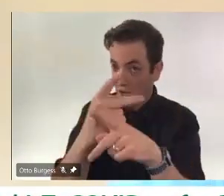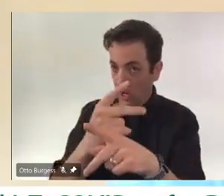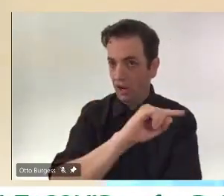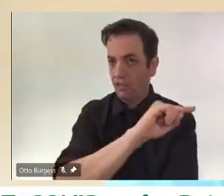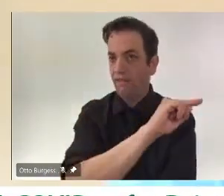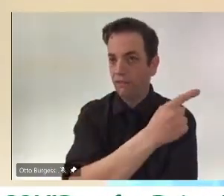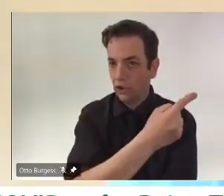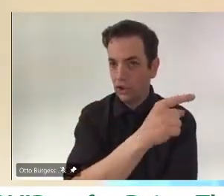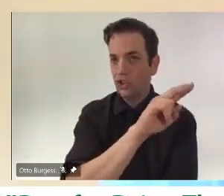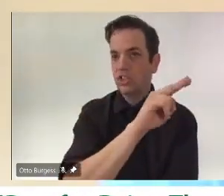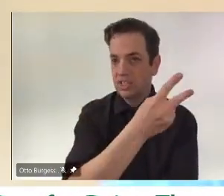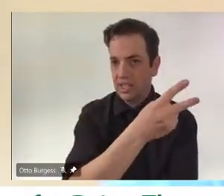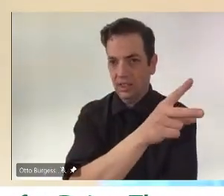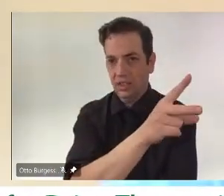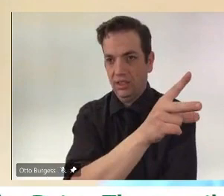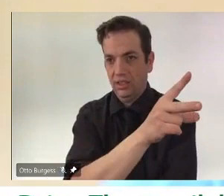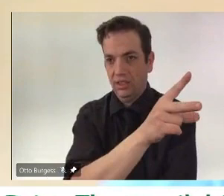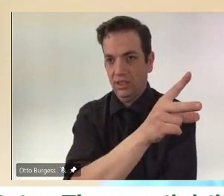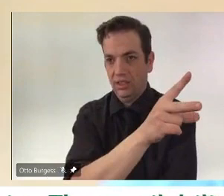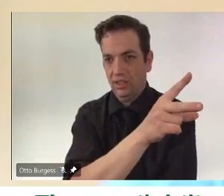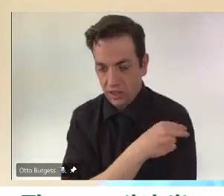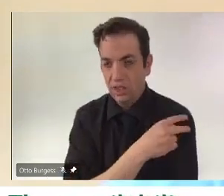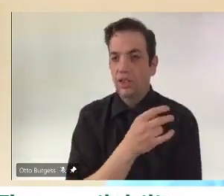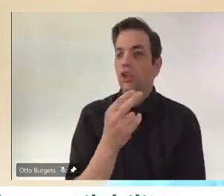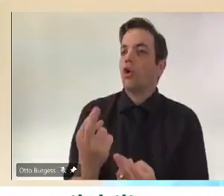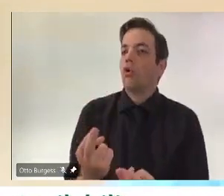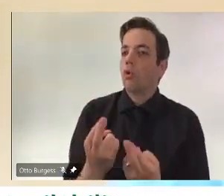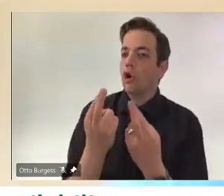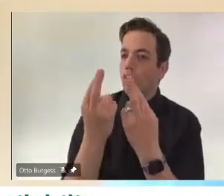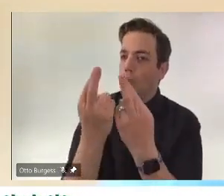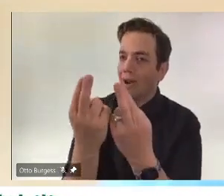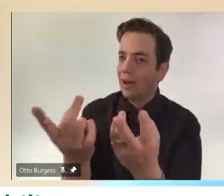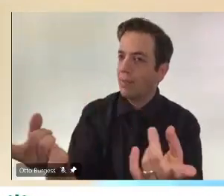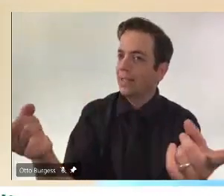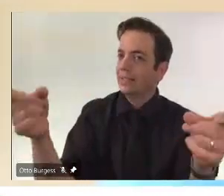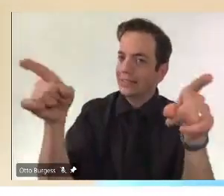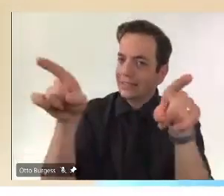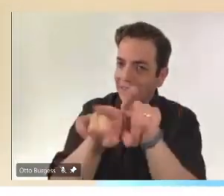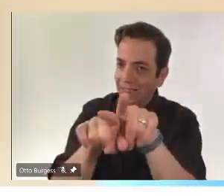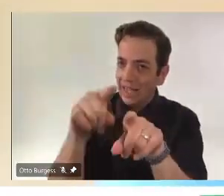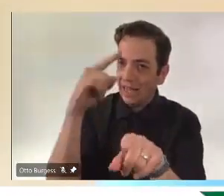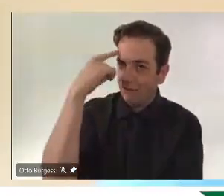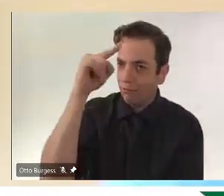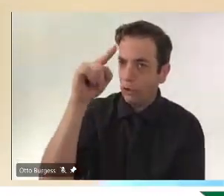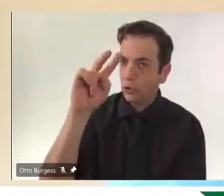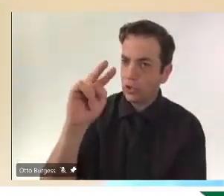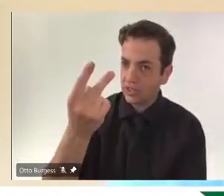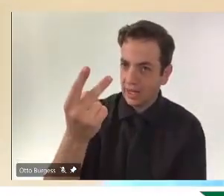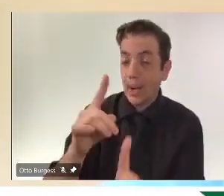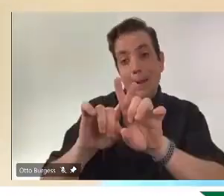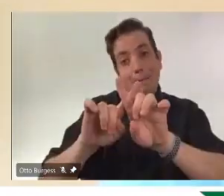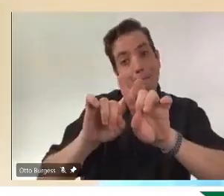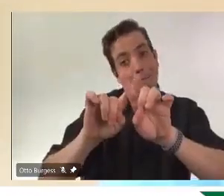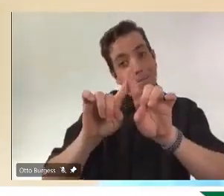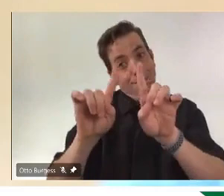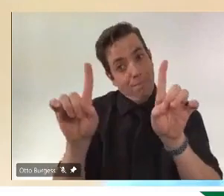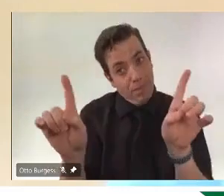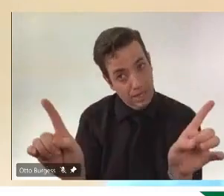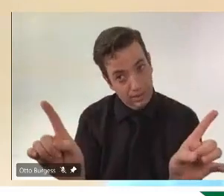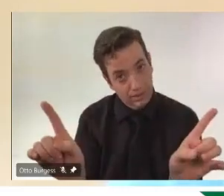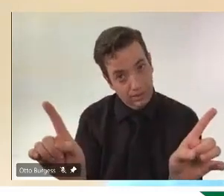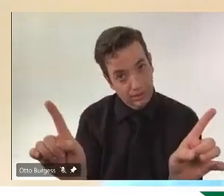to get the same vaccine as the second dose. But having said that, you know,